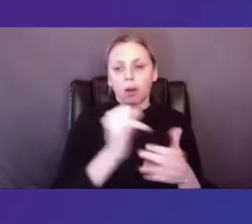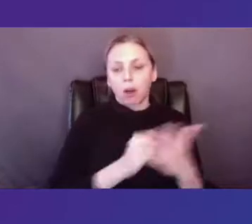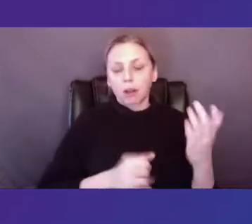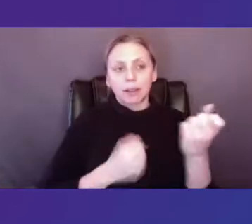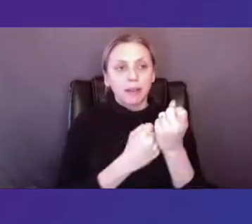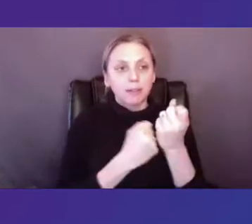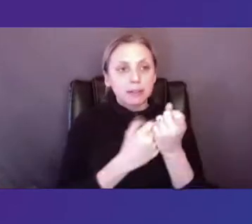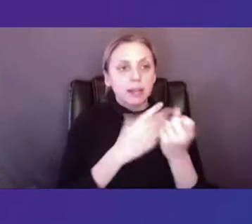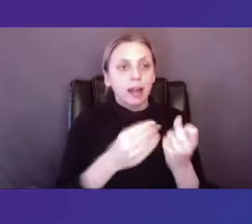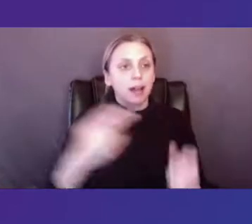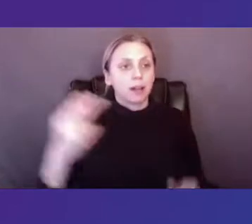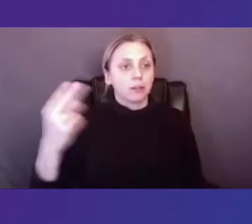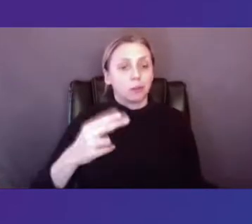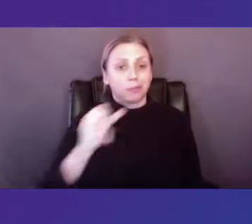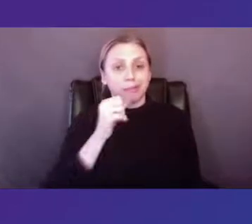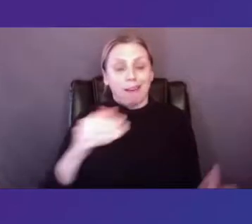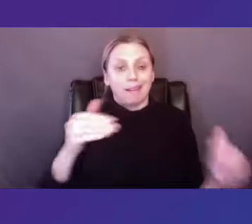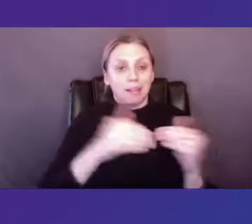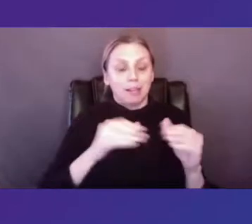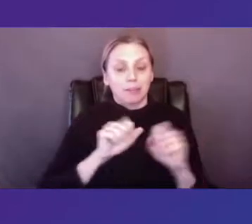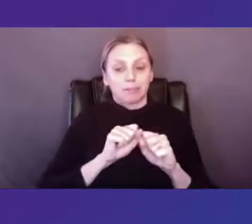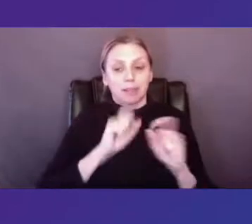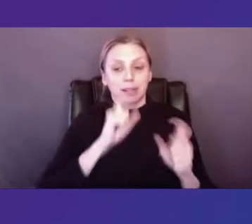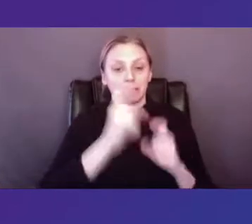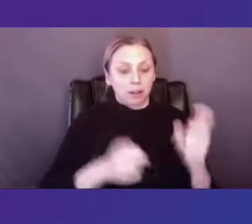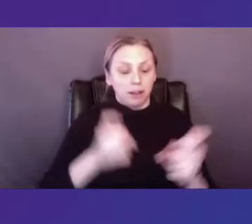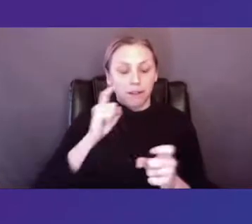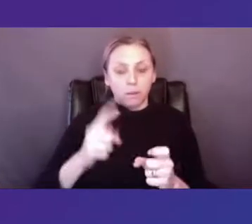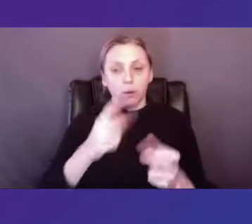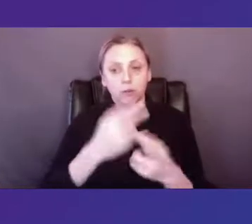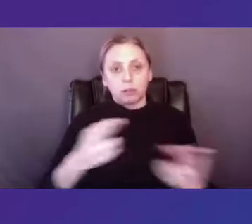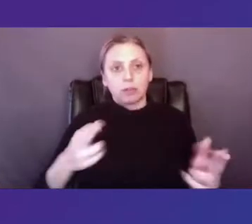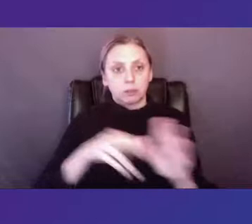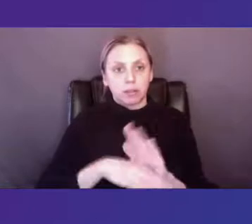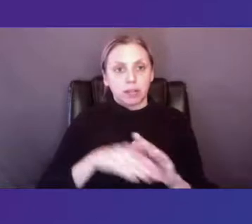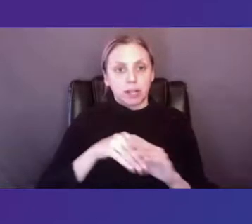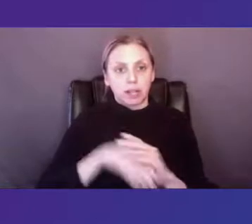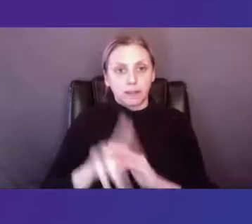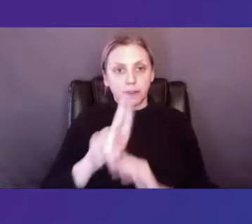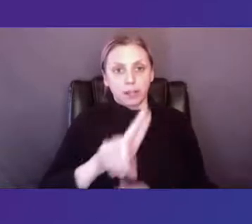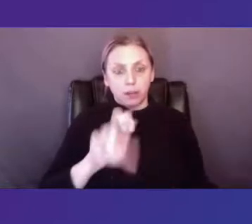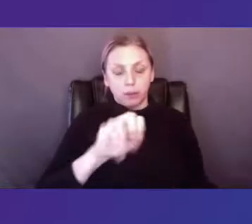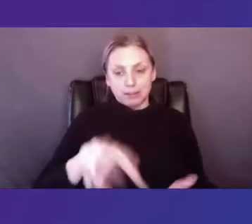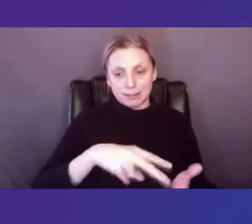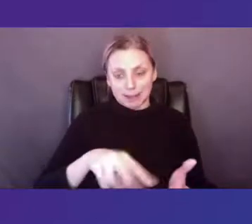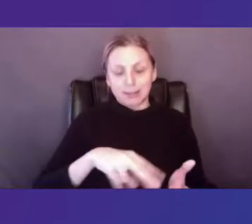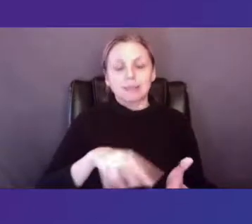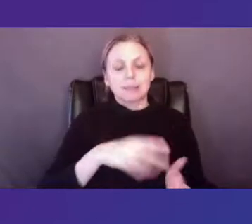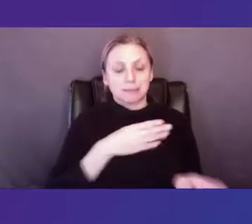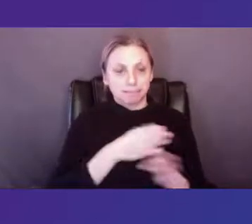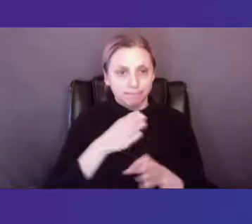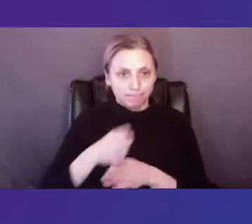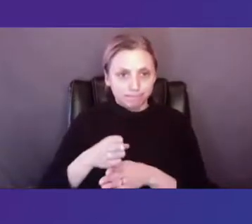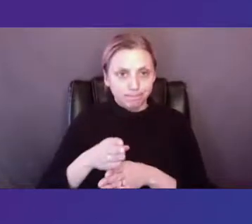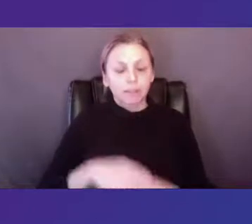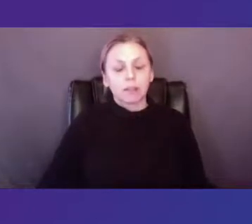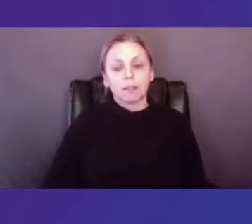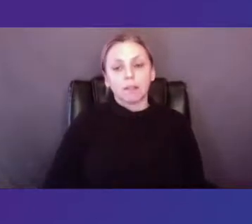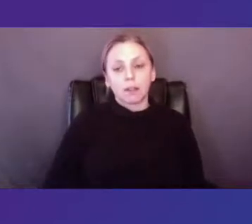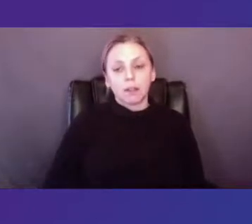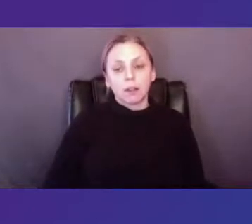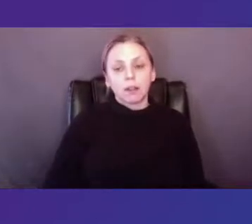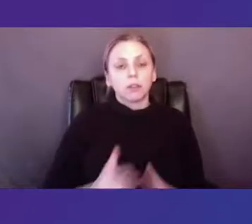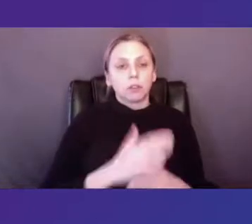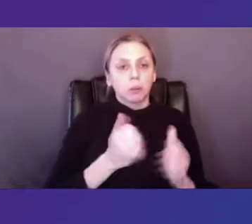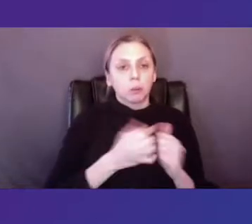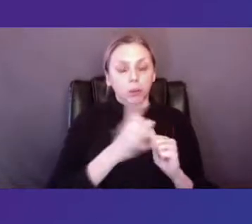and the historically uneven distribution of resources in the U.S. dance field. So to share with you how I